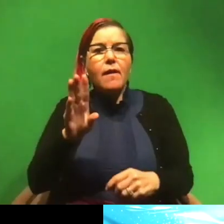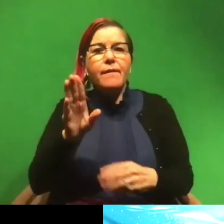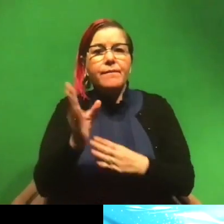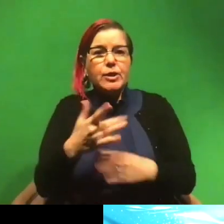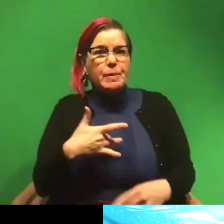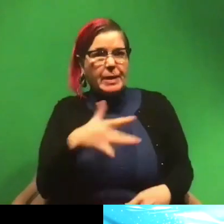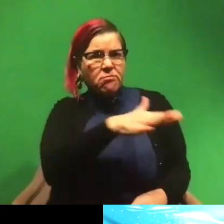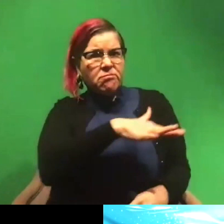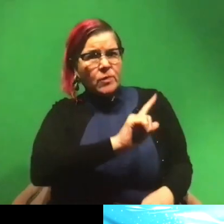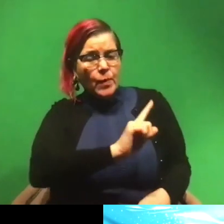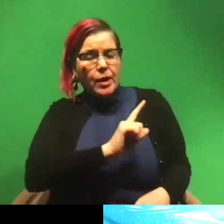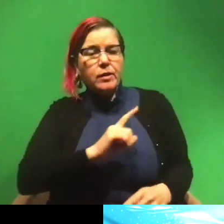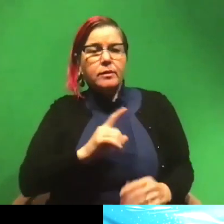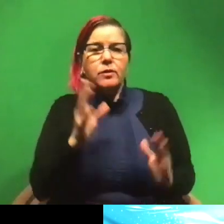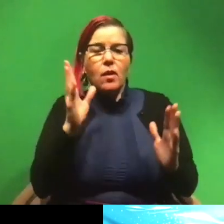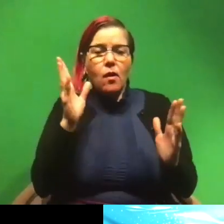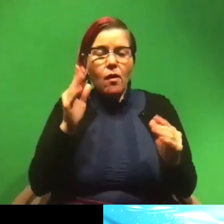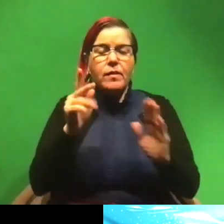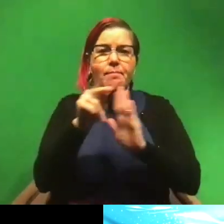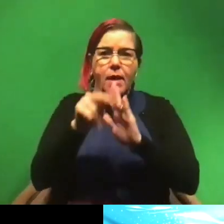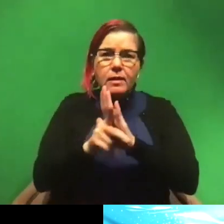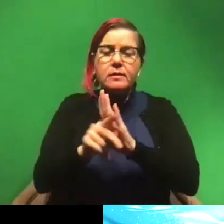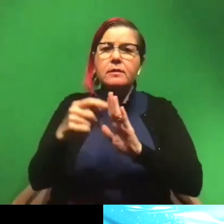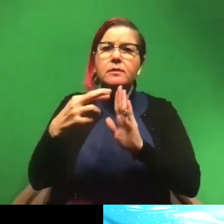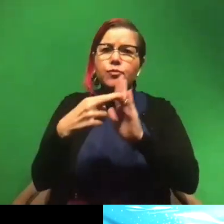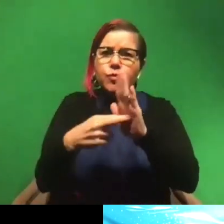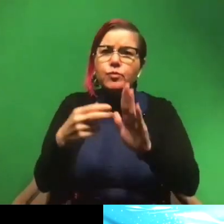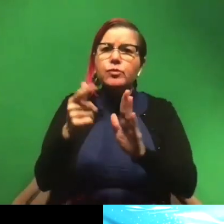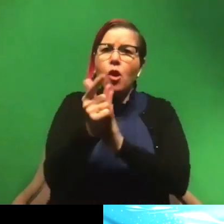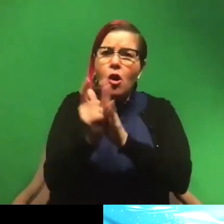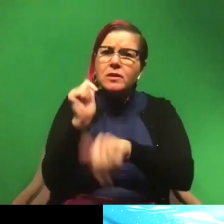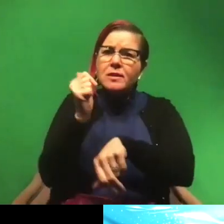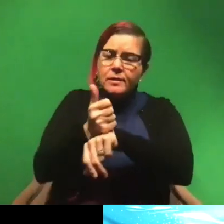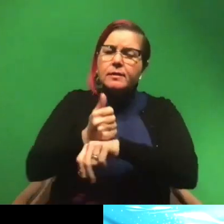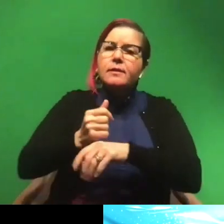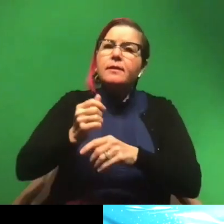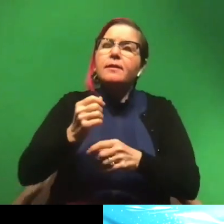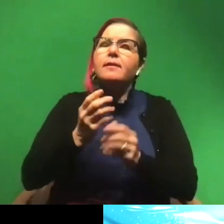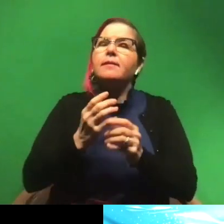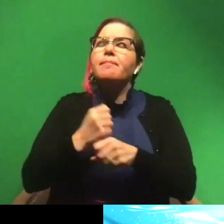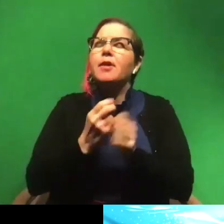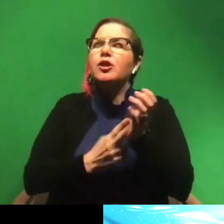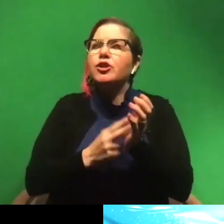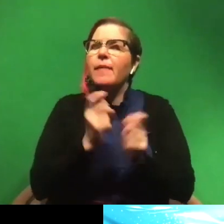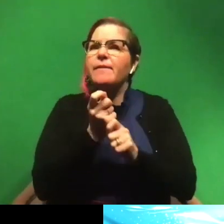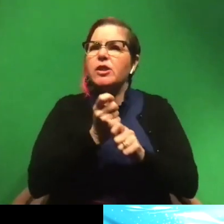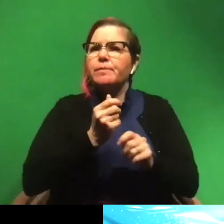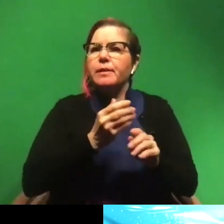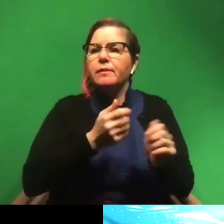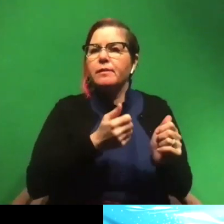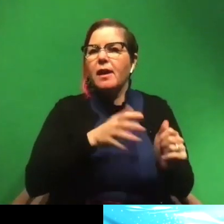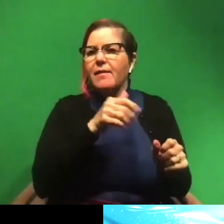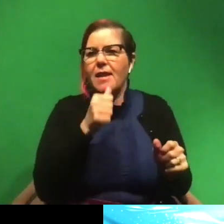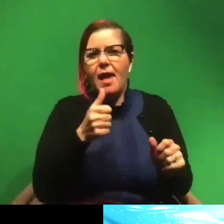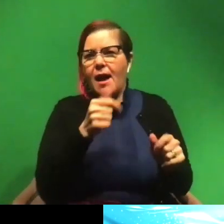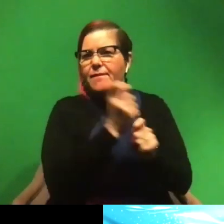And hopefully through policies and regulations, we can kind of make sure that the fishermen aren't fishing in areas where the sawfish